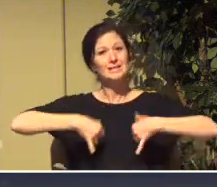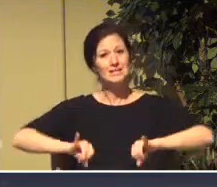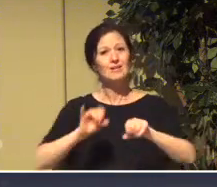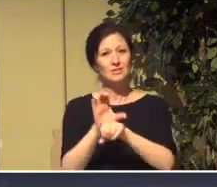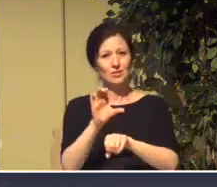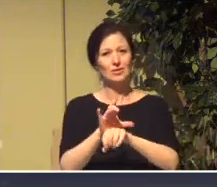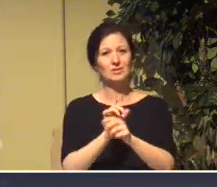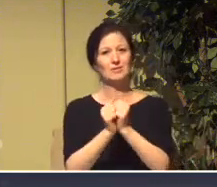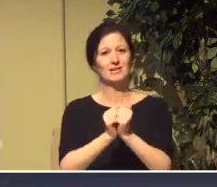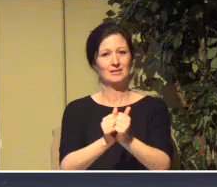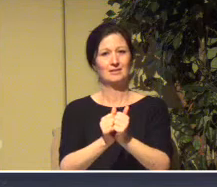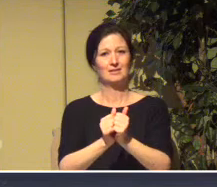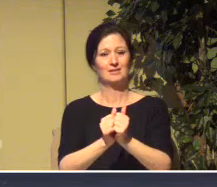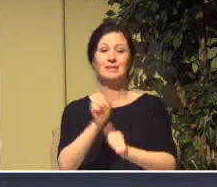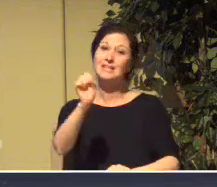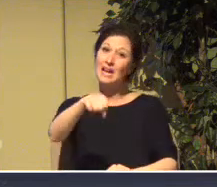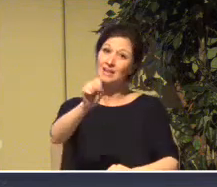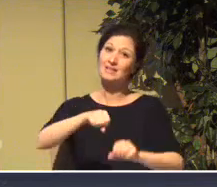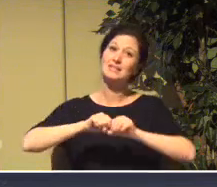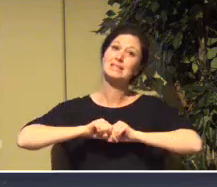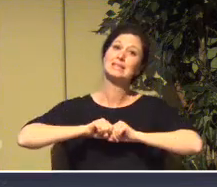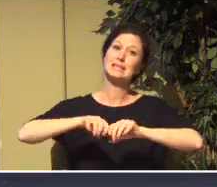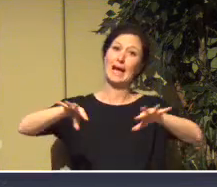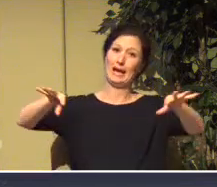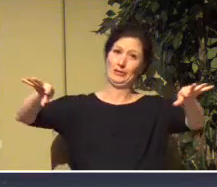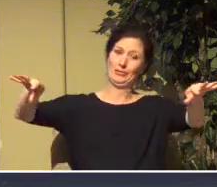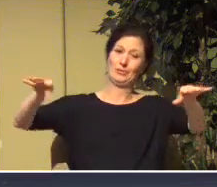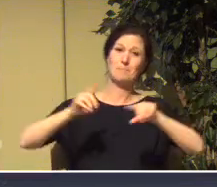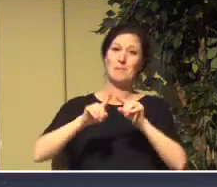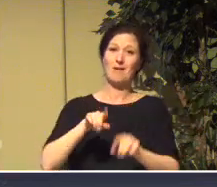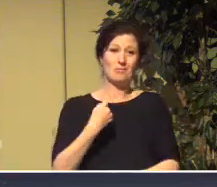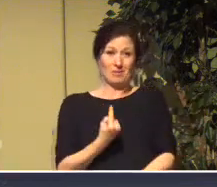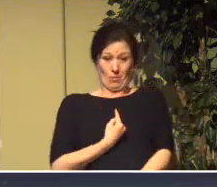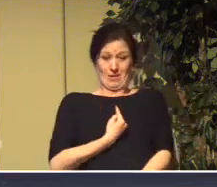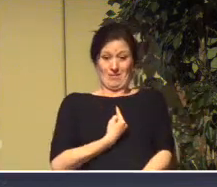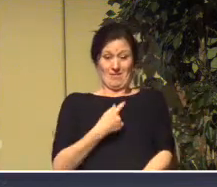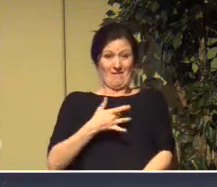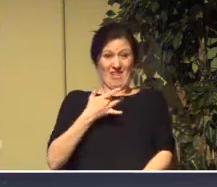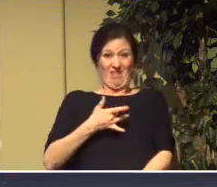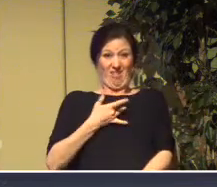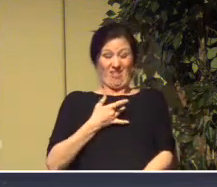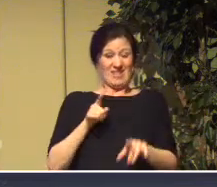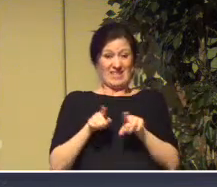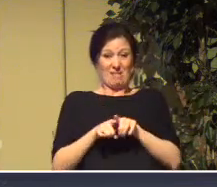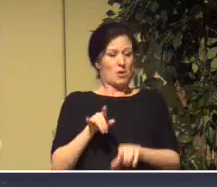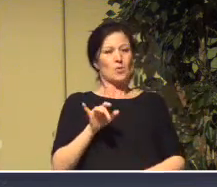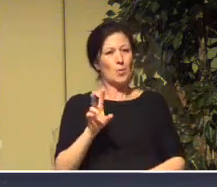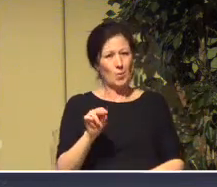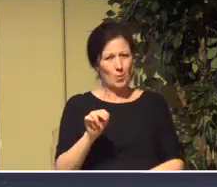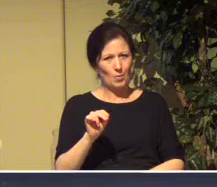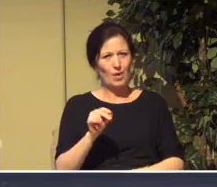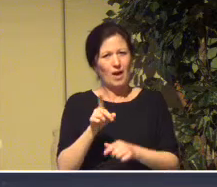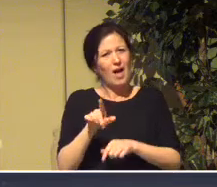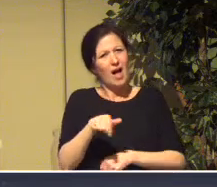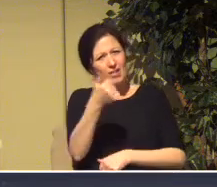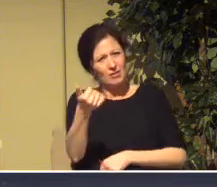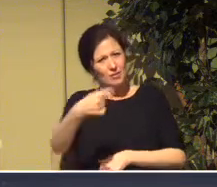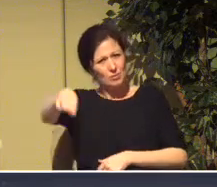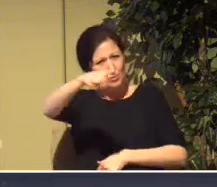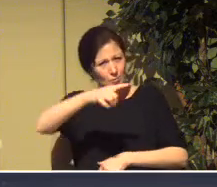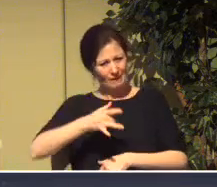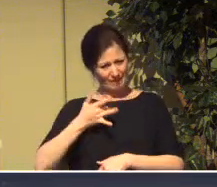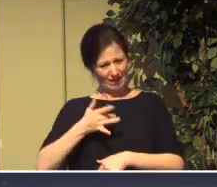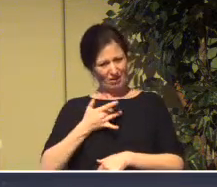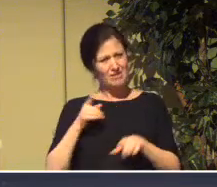even though we are scattered. And I'm not the only one who feels that way. know others who feel that way too. It's quite an amazing